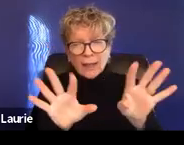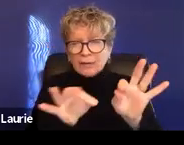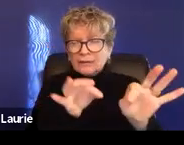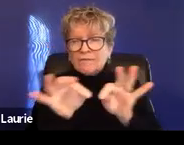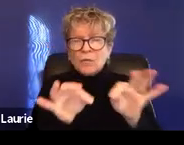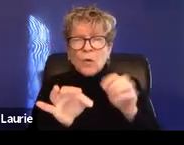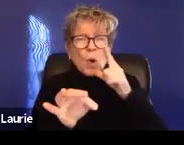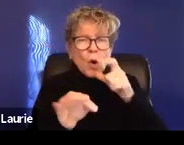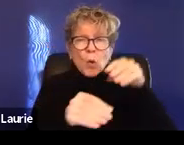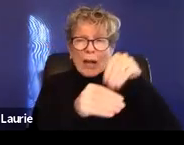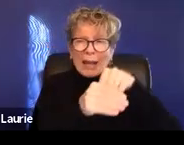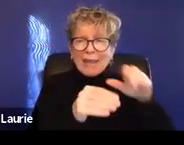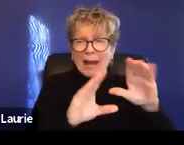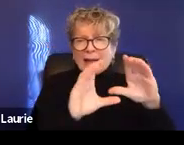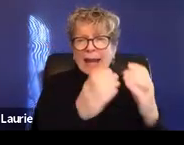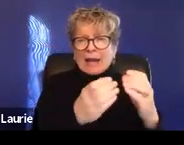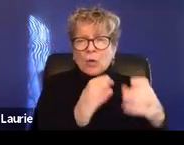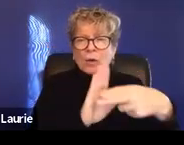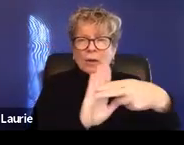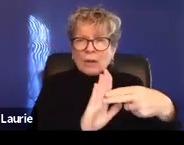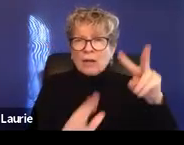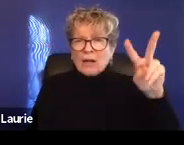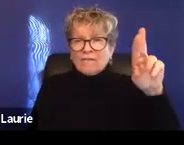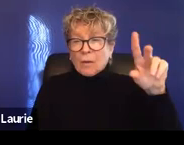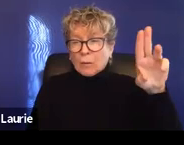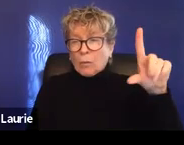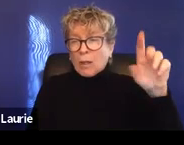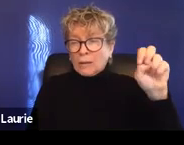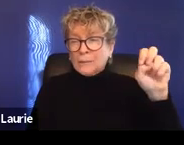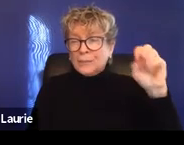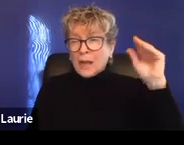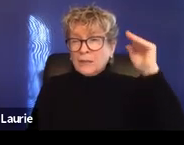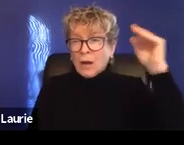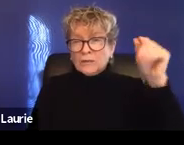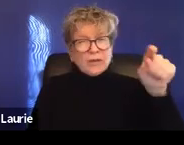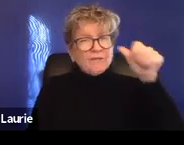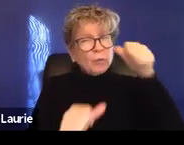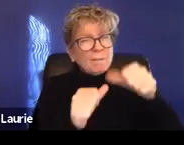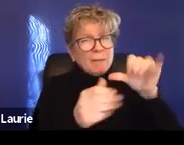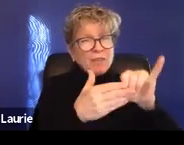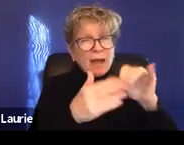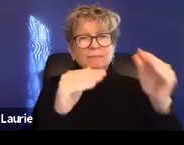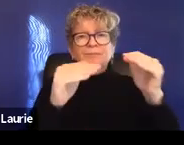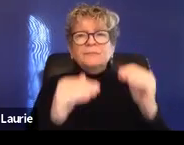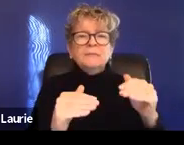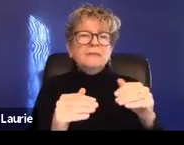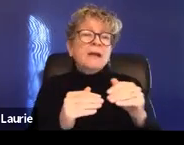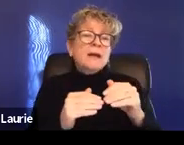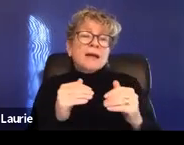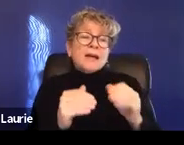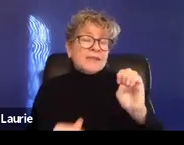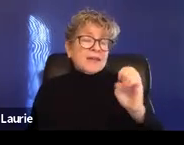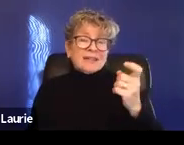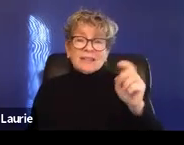a vulnerable adult. Um, so that's something to keep in mind. The last one in the most recent protection order is extreme risk